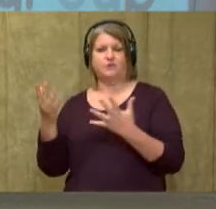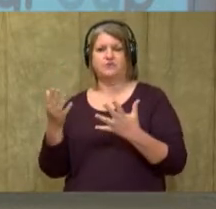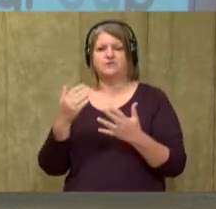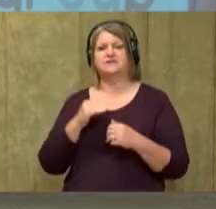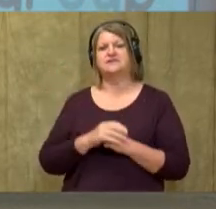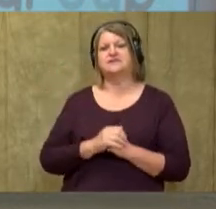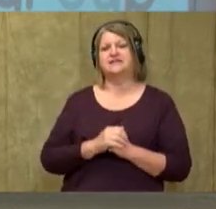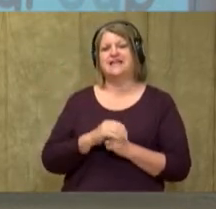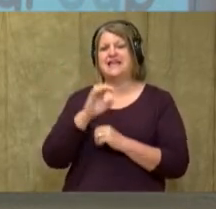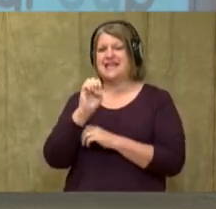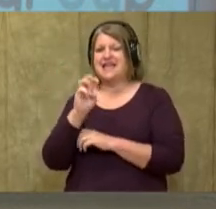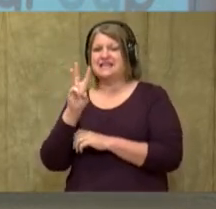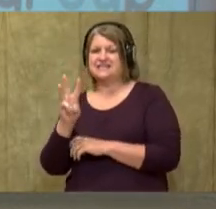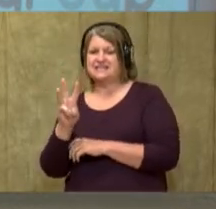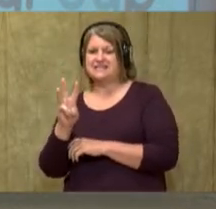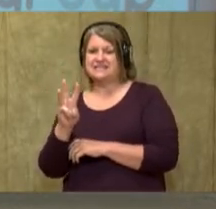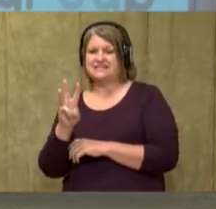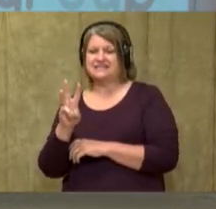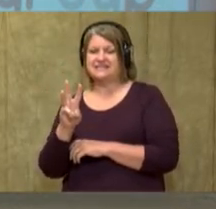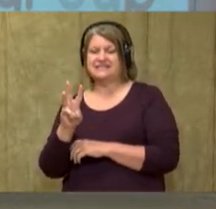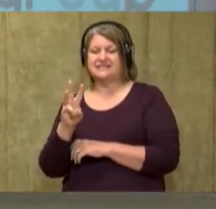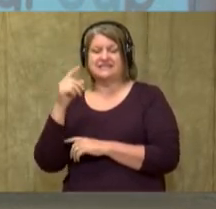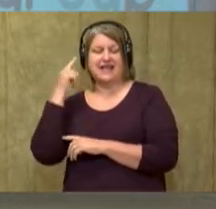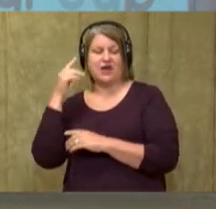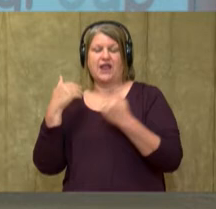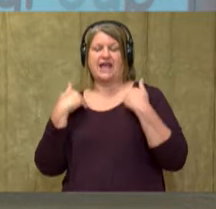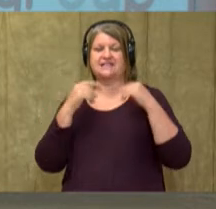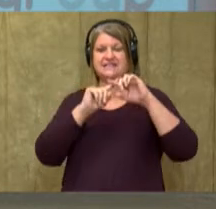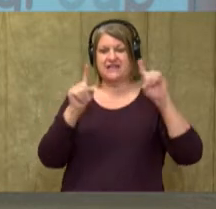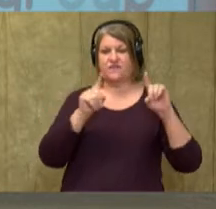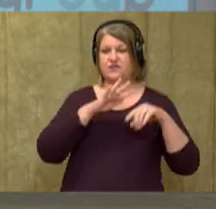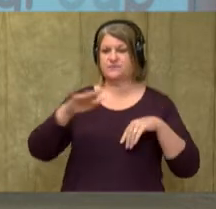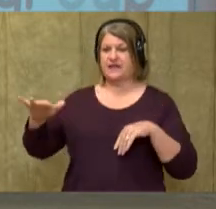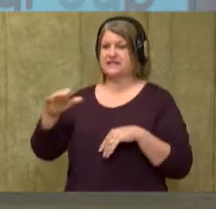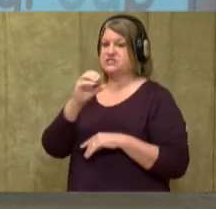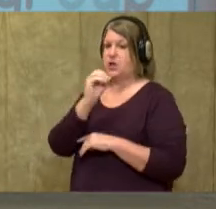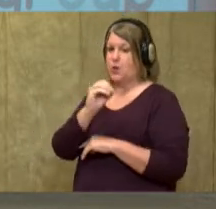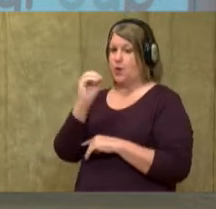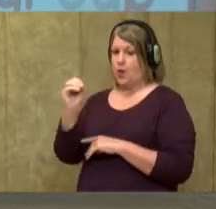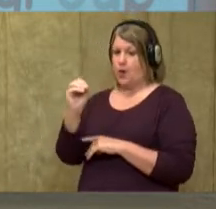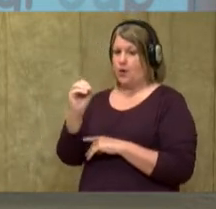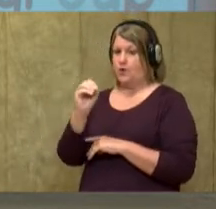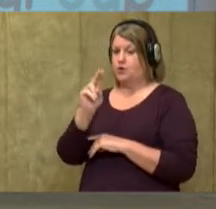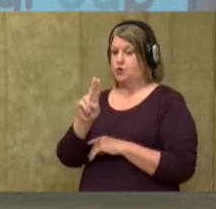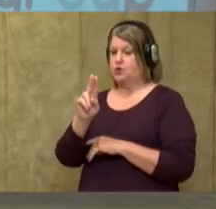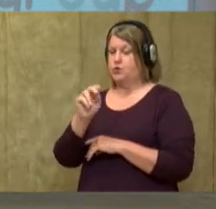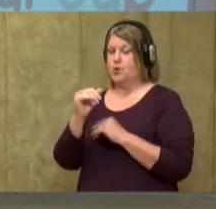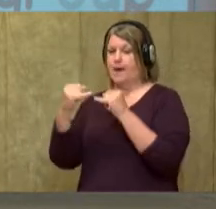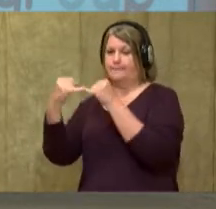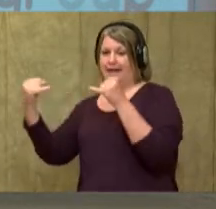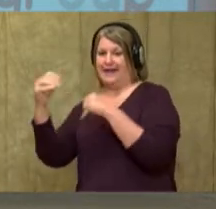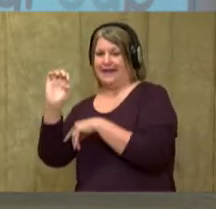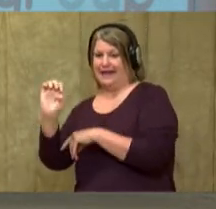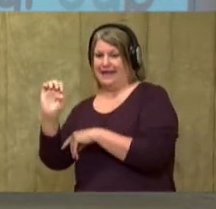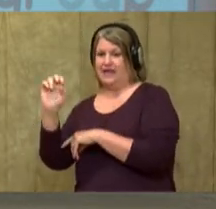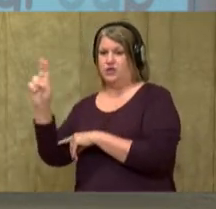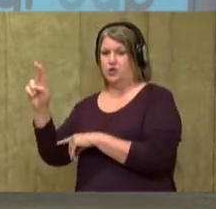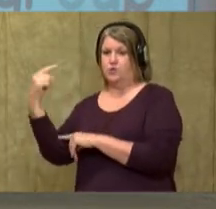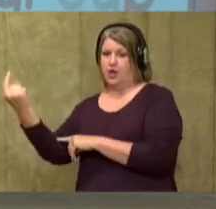sound has seven different spellings. O-O, U blank E, U by itself,